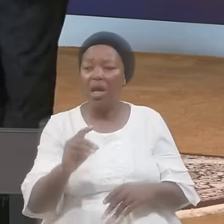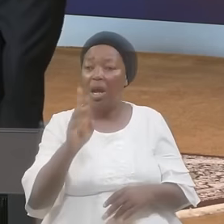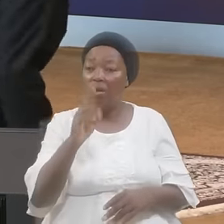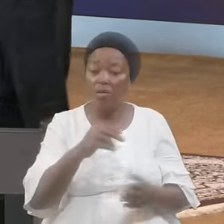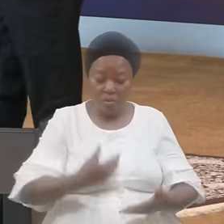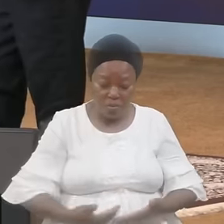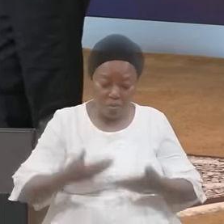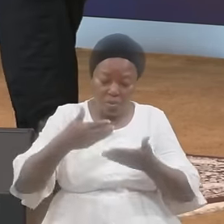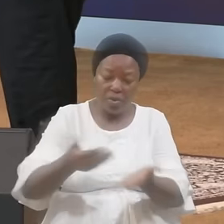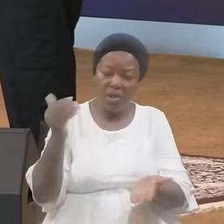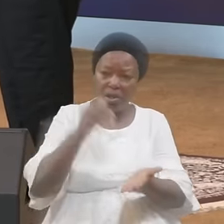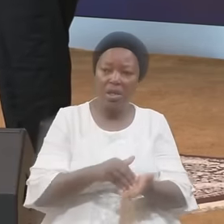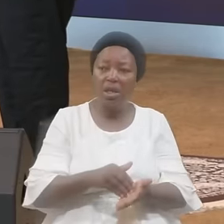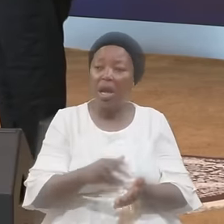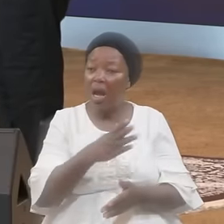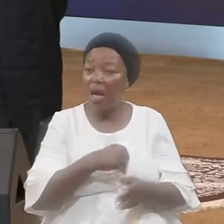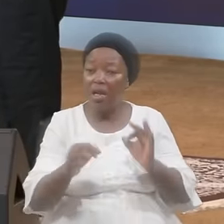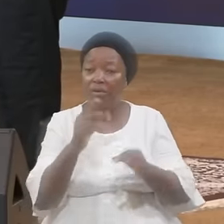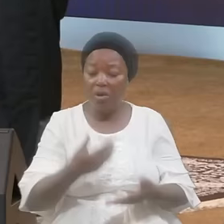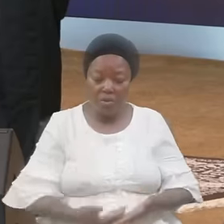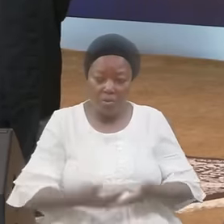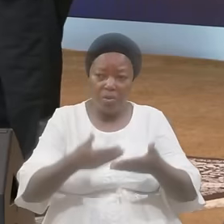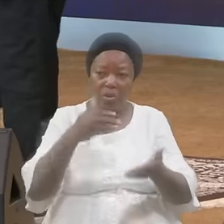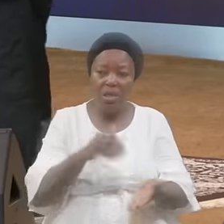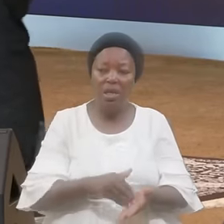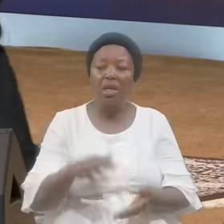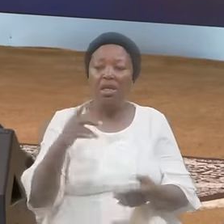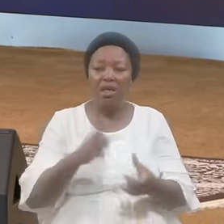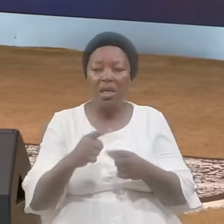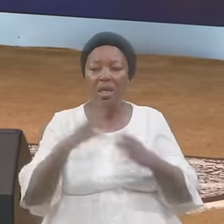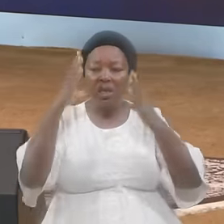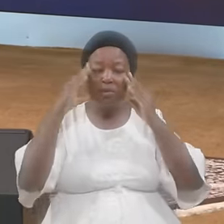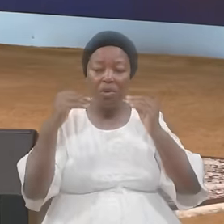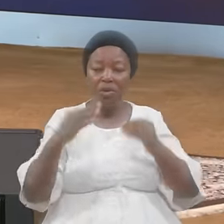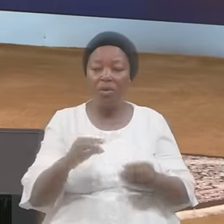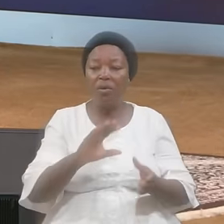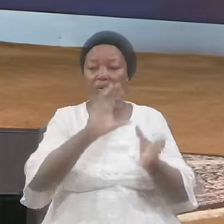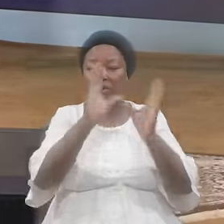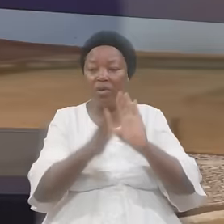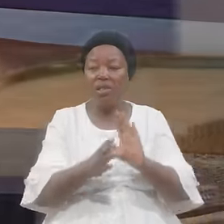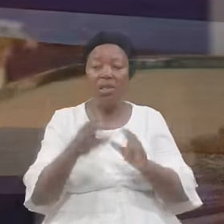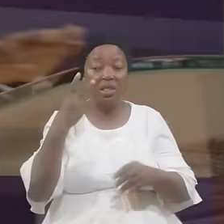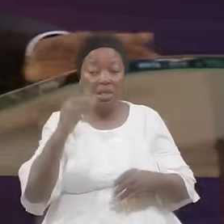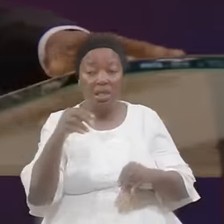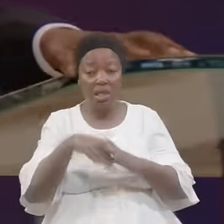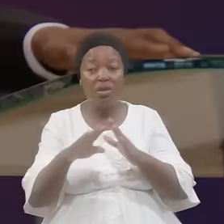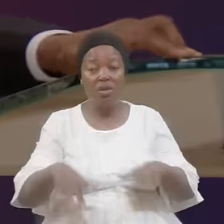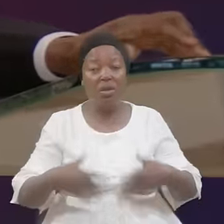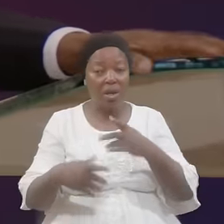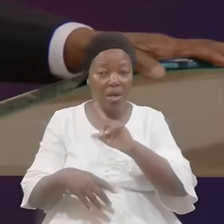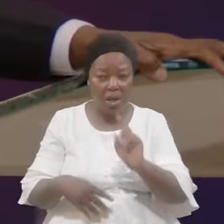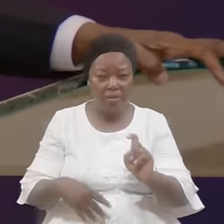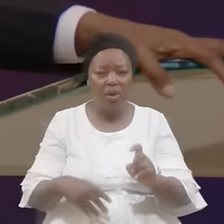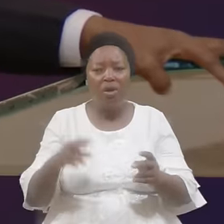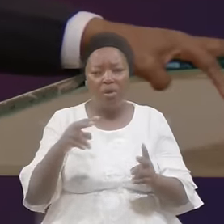And is The born again Experience Conversion Visible In your life Or